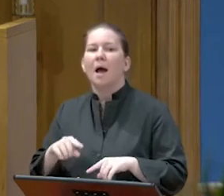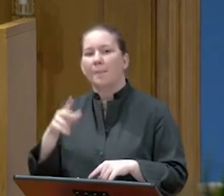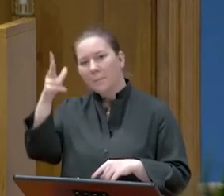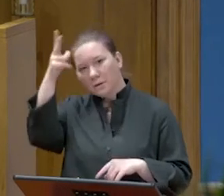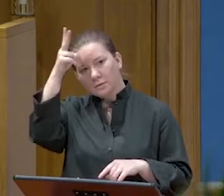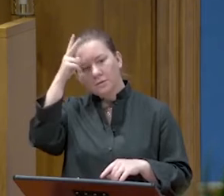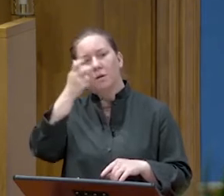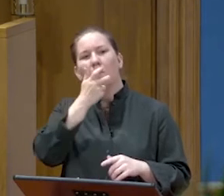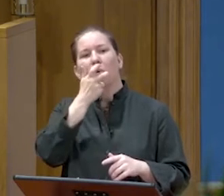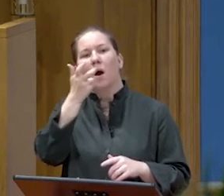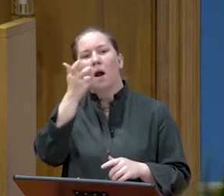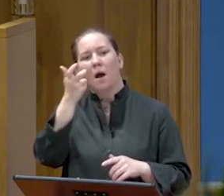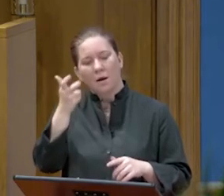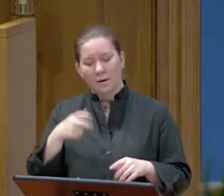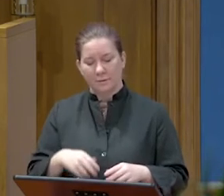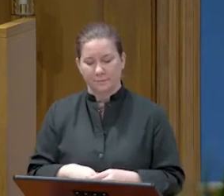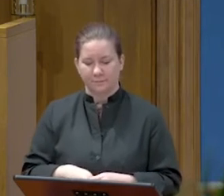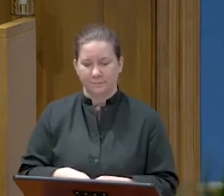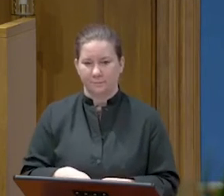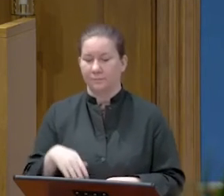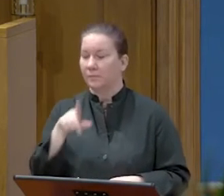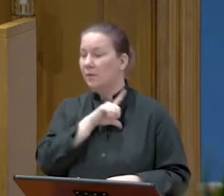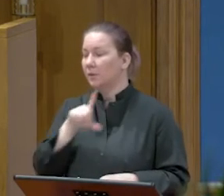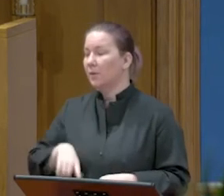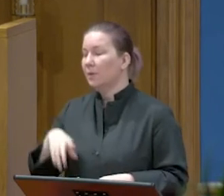The Lord turned and looked at Peter.